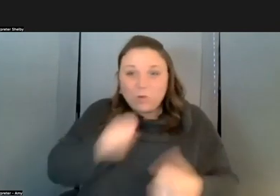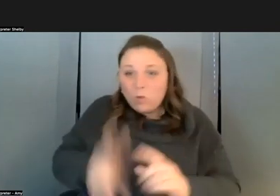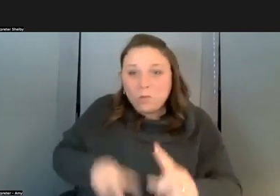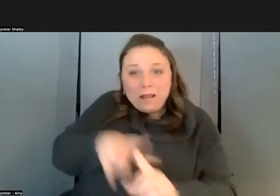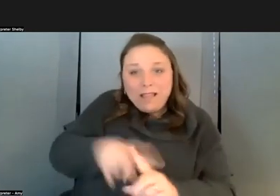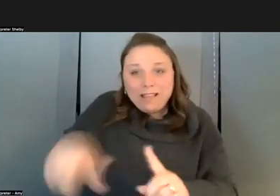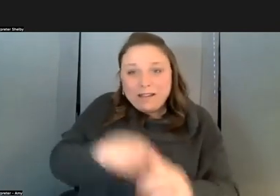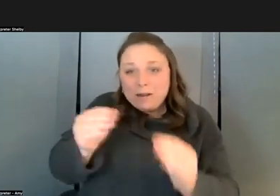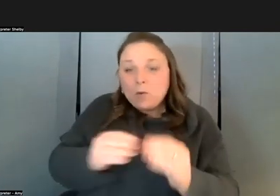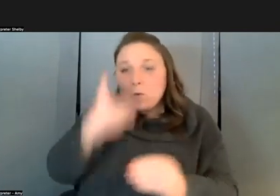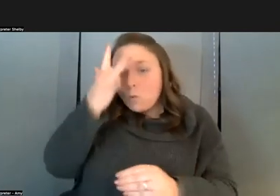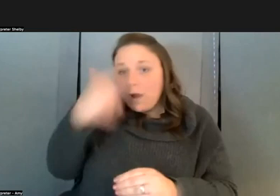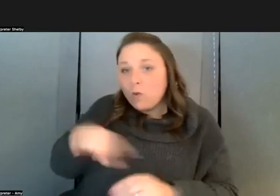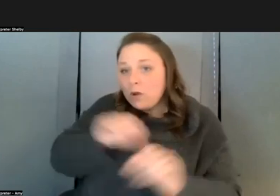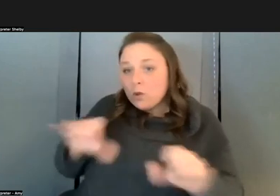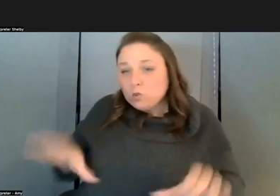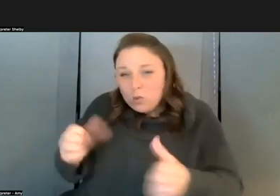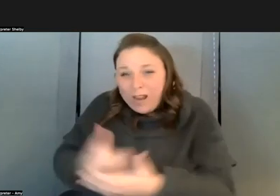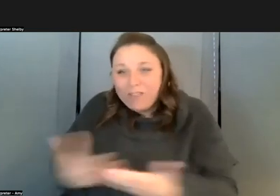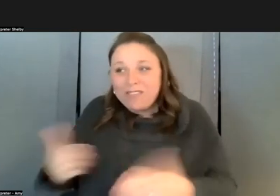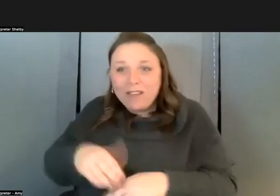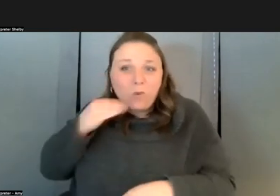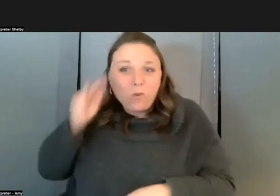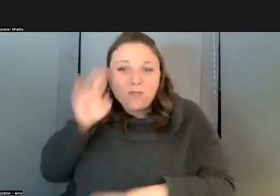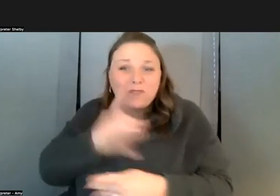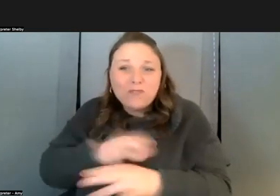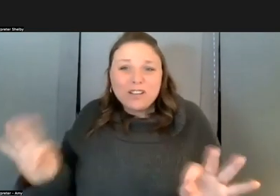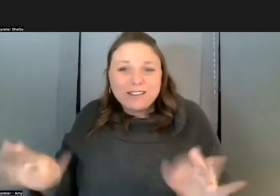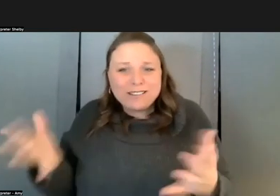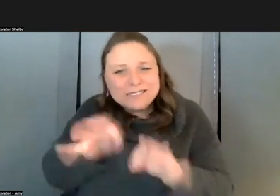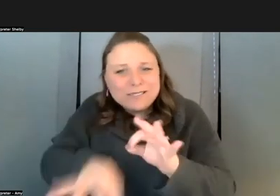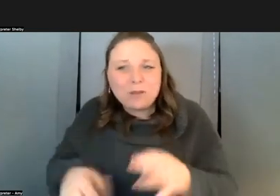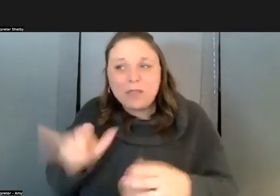at home almost for free and that's the challenge